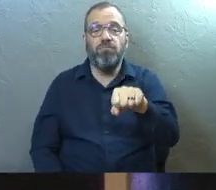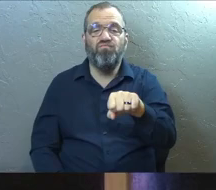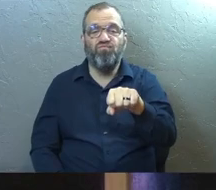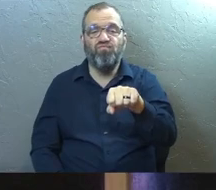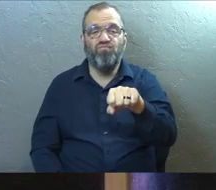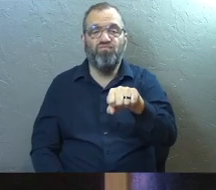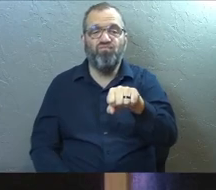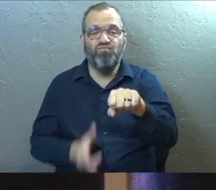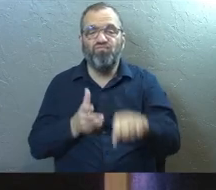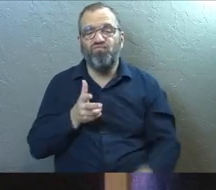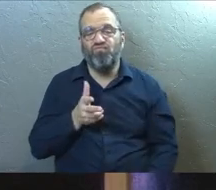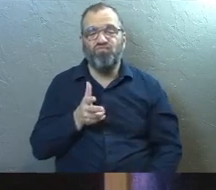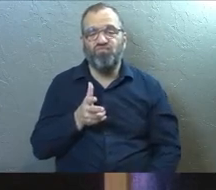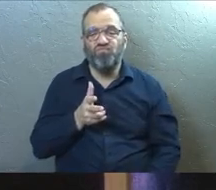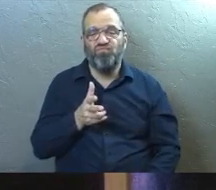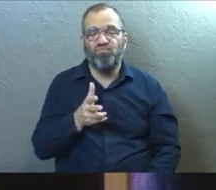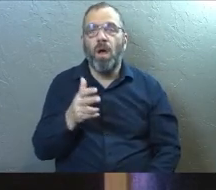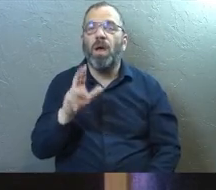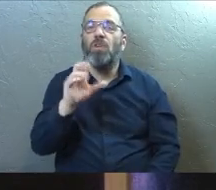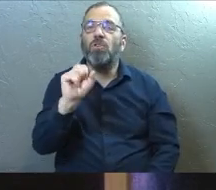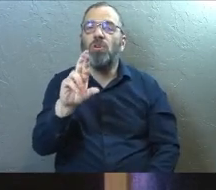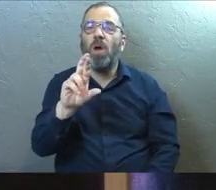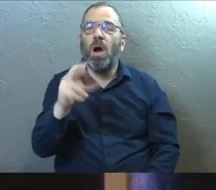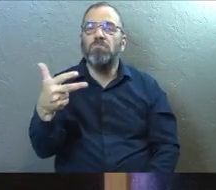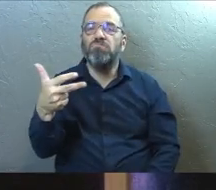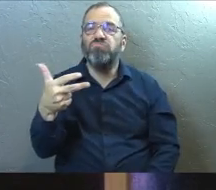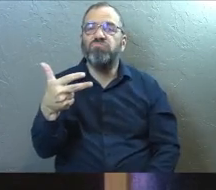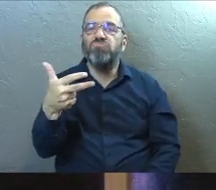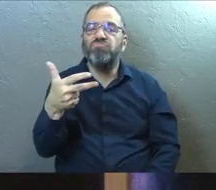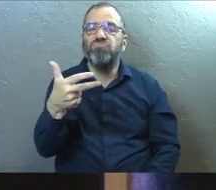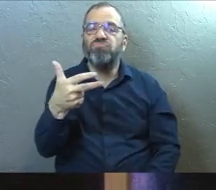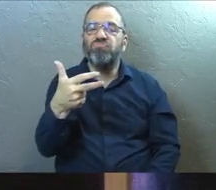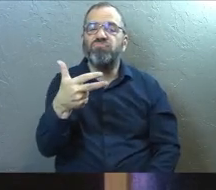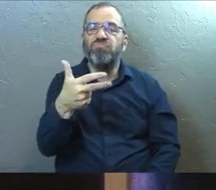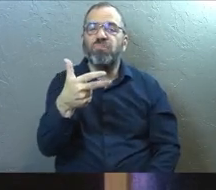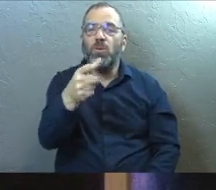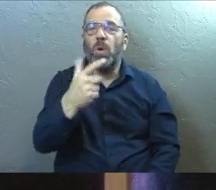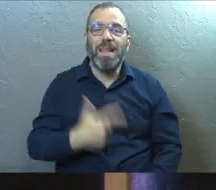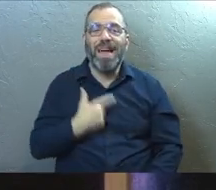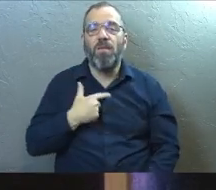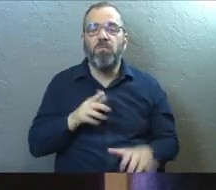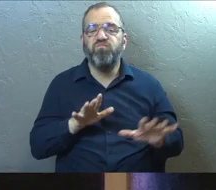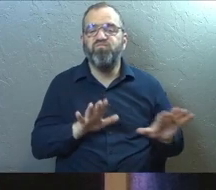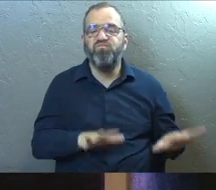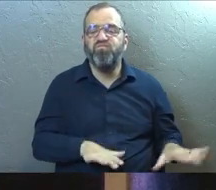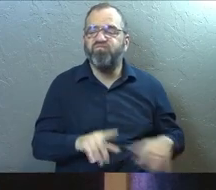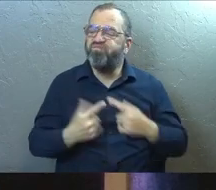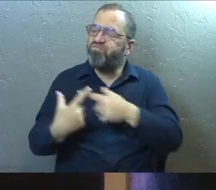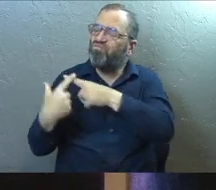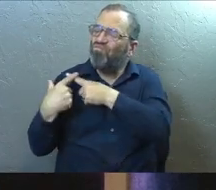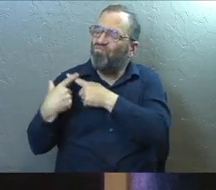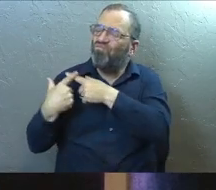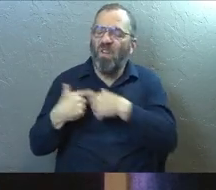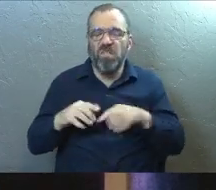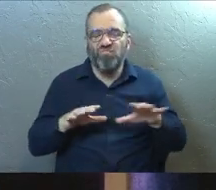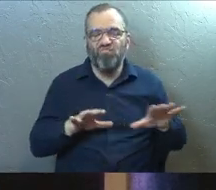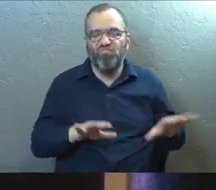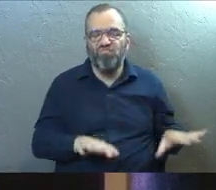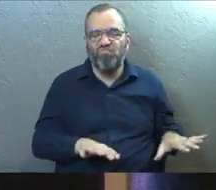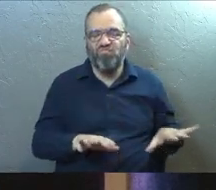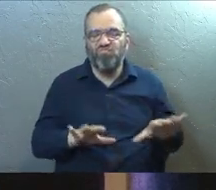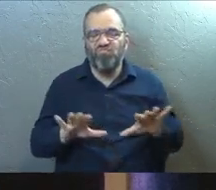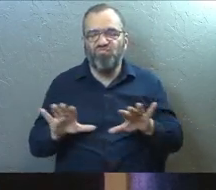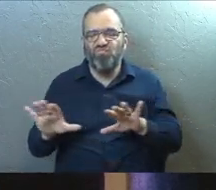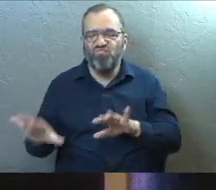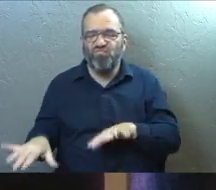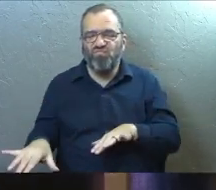just, you're just, uh, riding the momentum of the past coasting. And, uh,